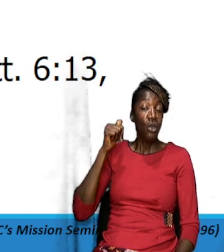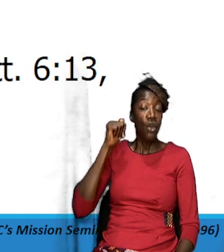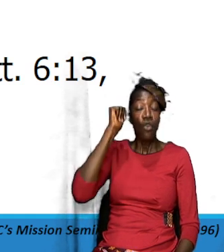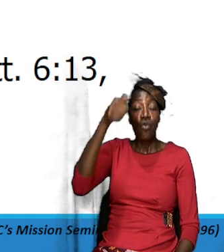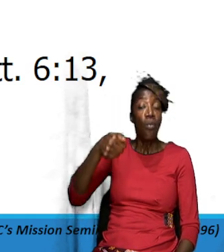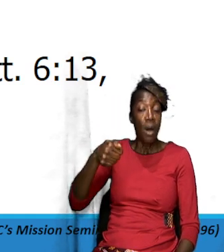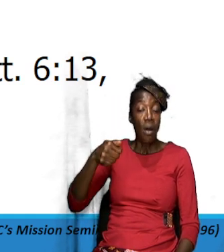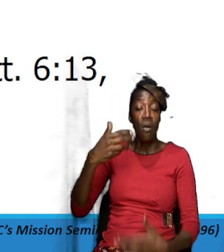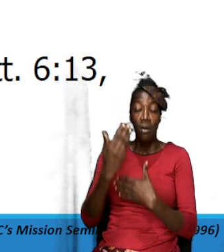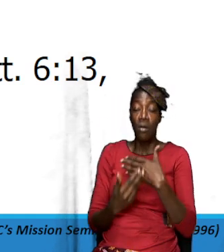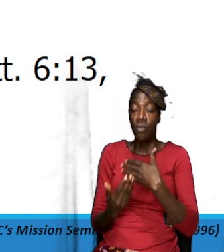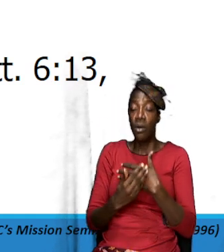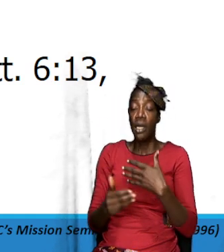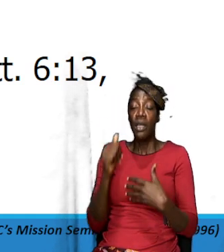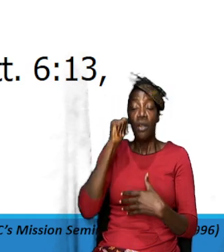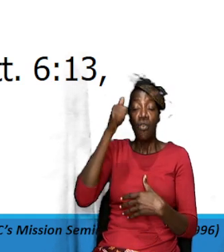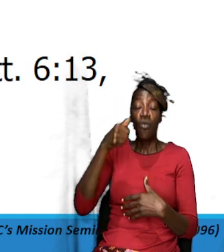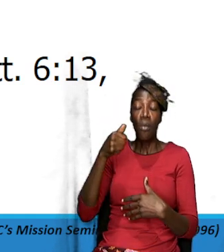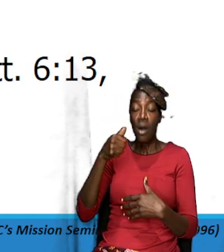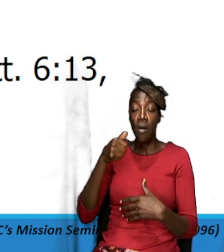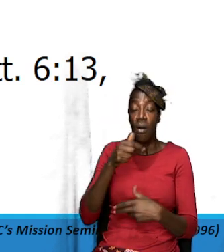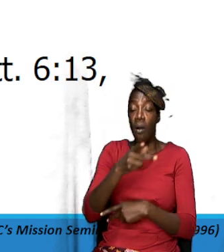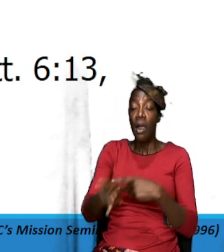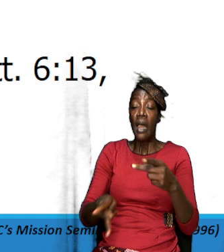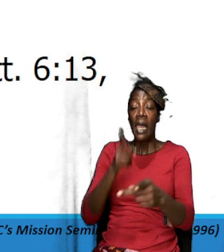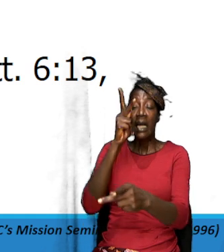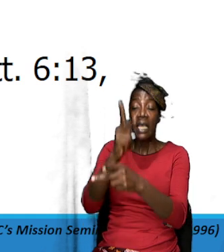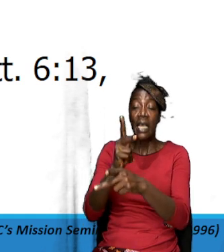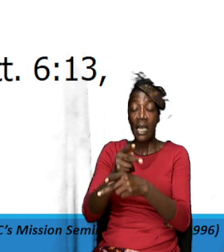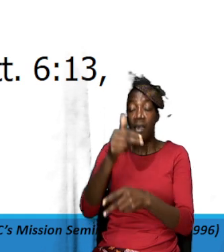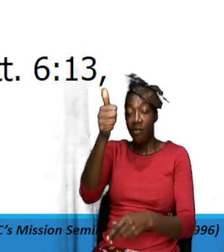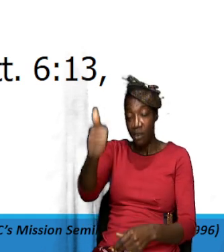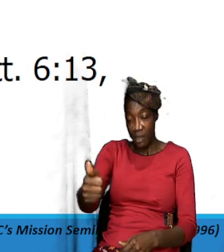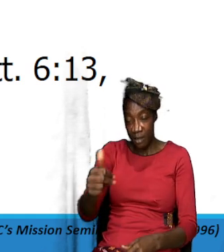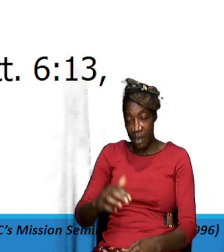today and tomorrow will take care of itself